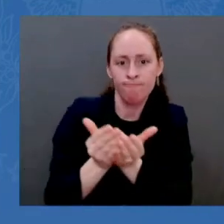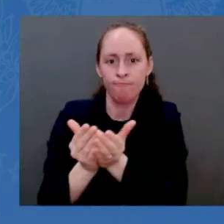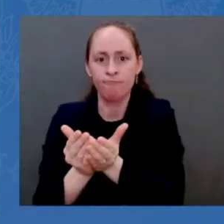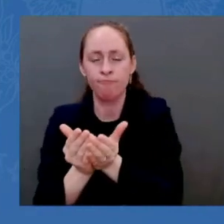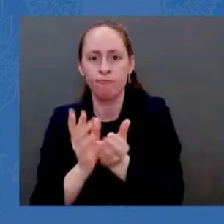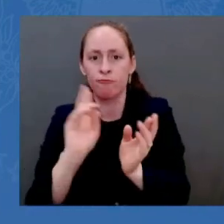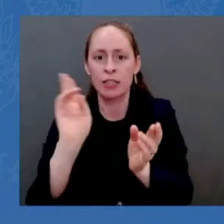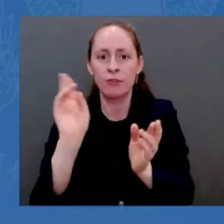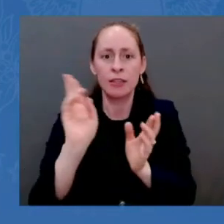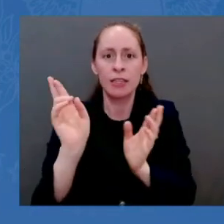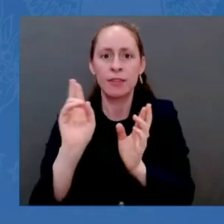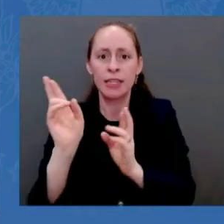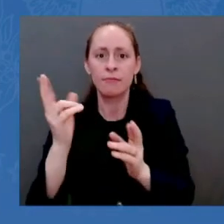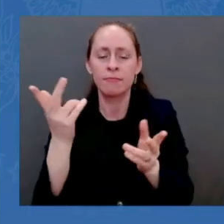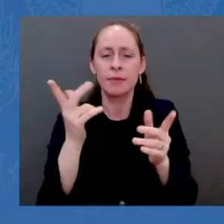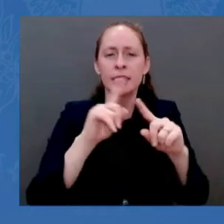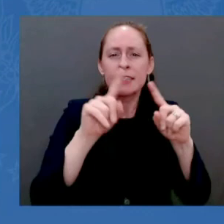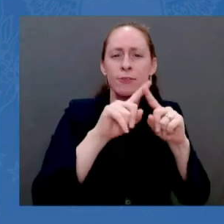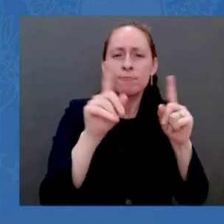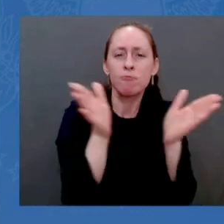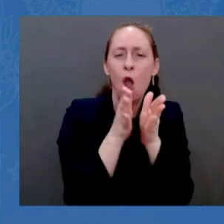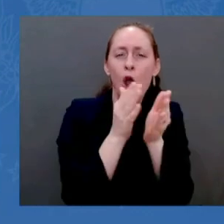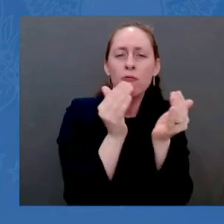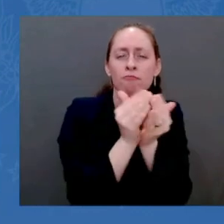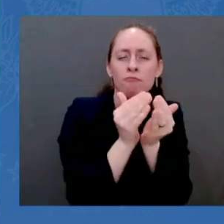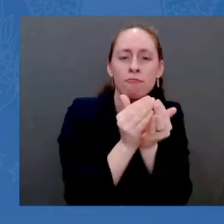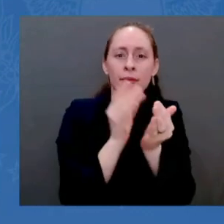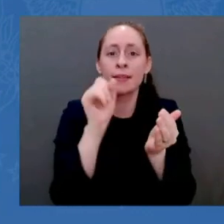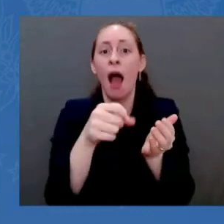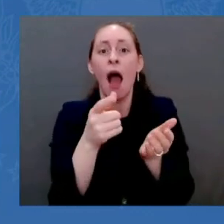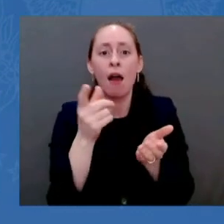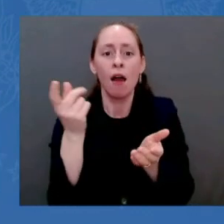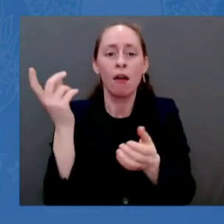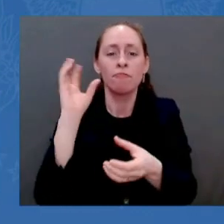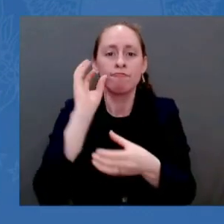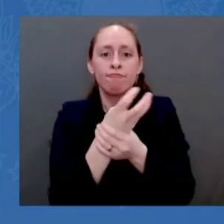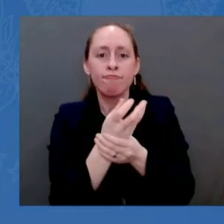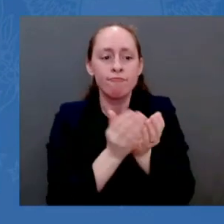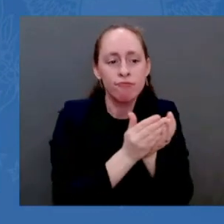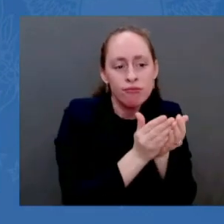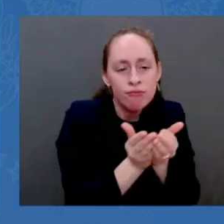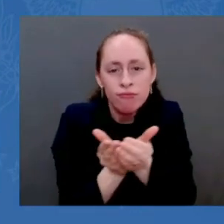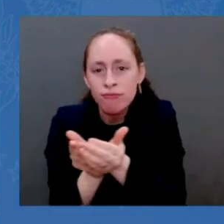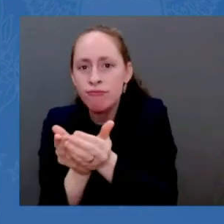Russia has moved supplies of blood and medical equipment into a position on the border. You don't need blood —